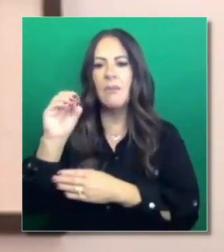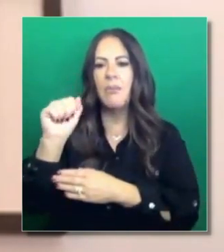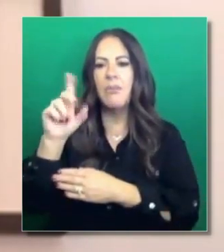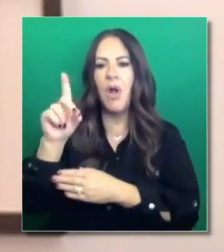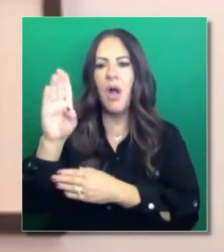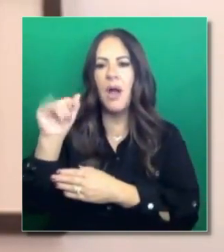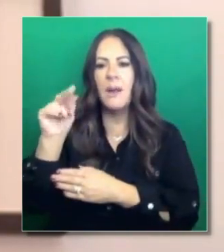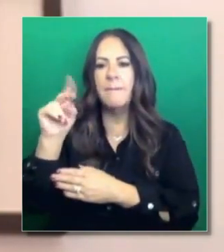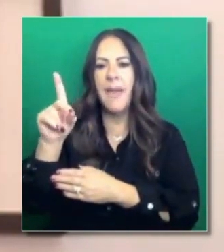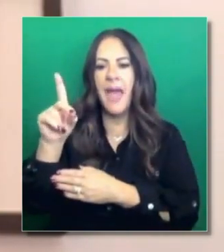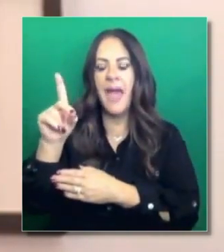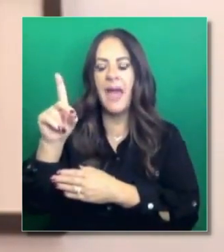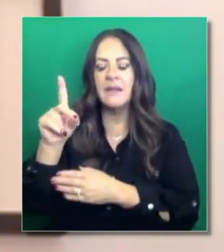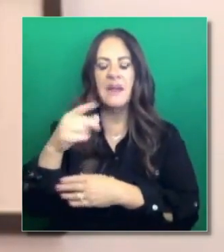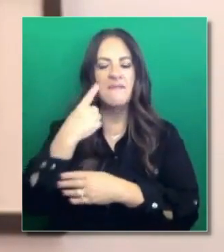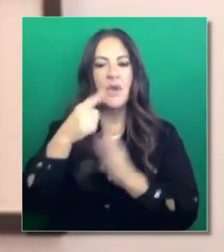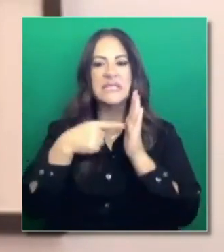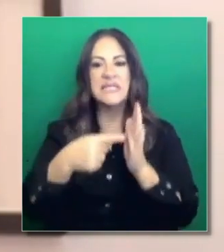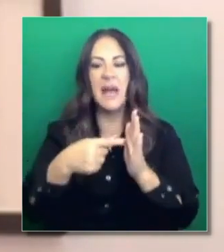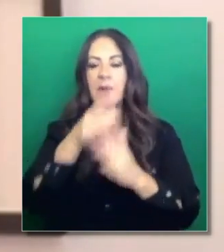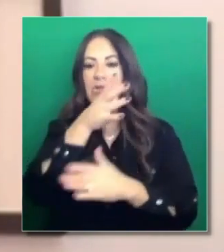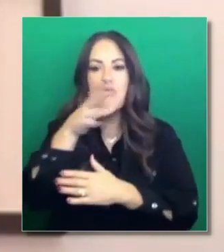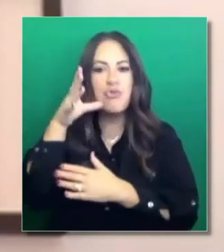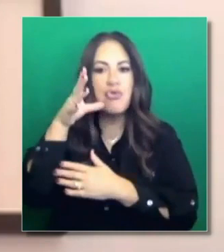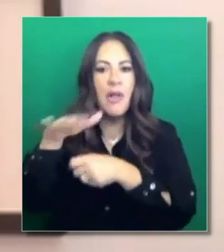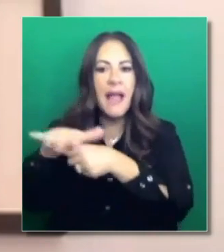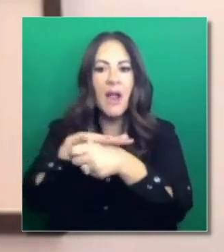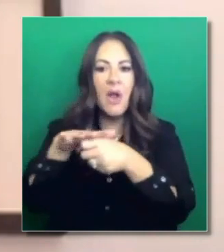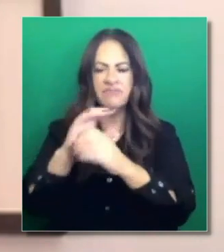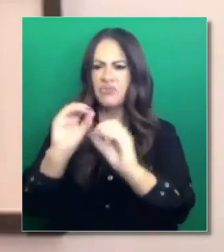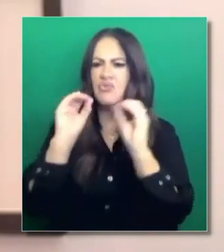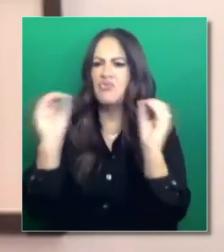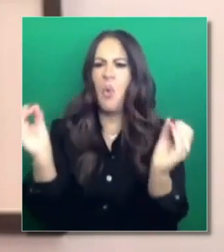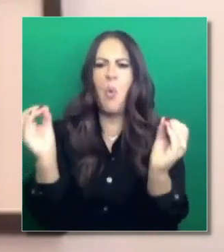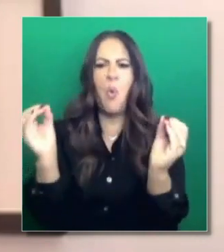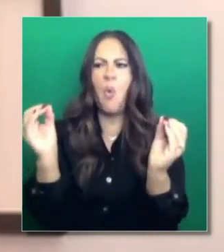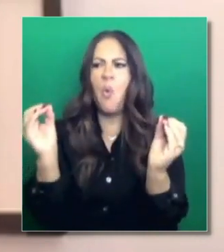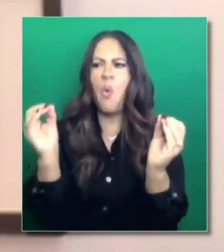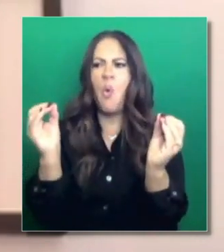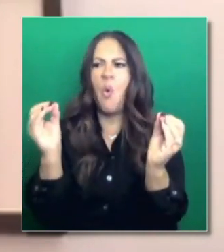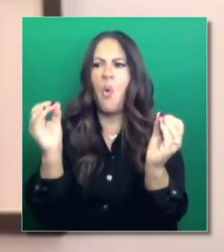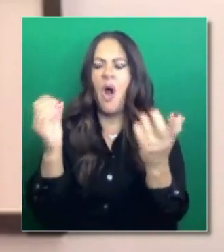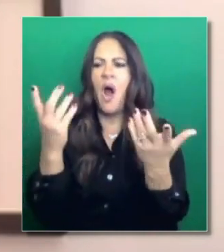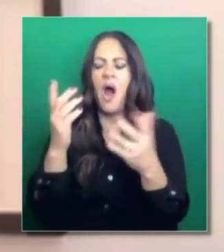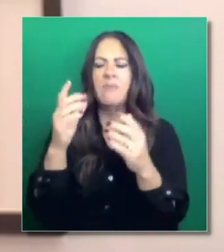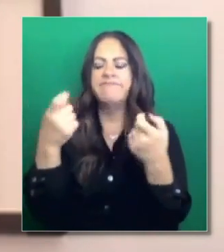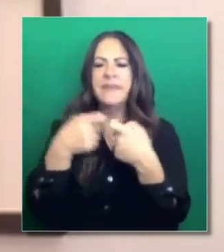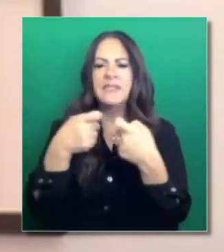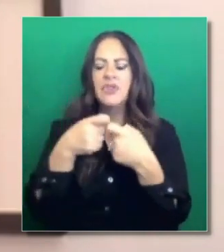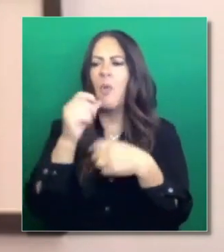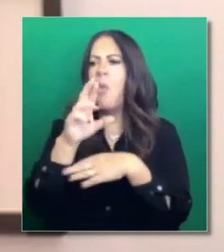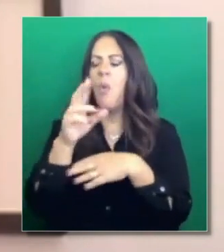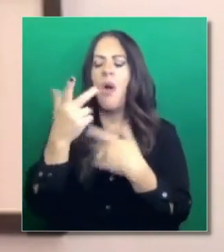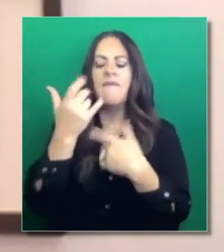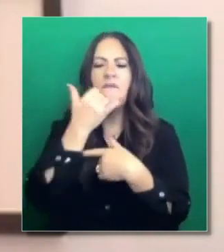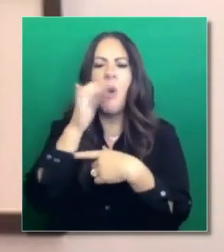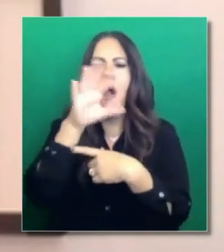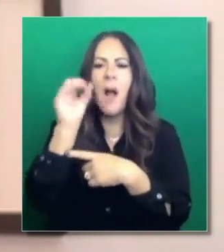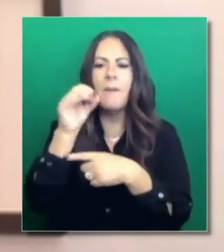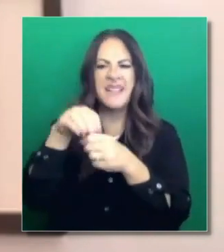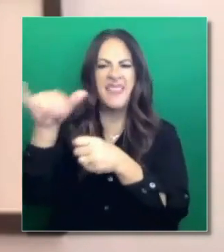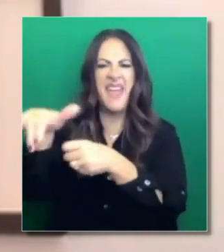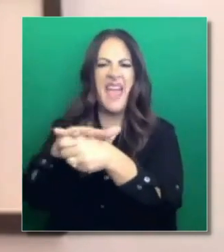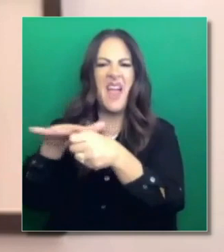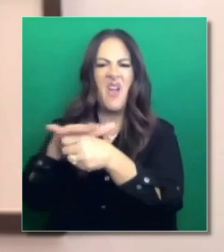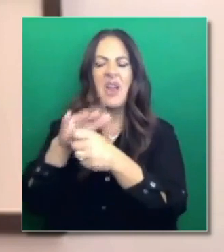communities that don't have any infrastructure. So our office will continue to be available to help school districts. We've announced grants